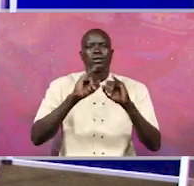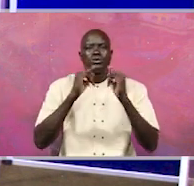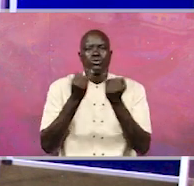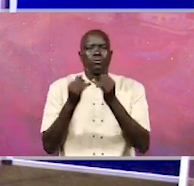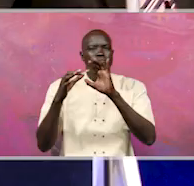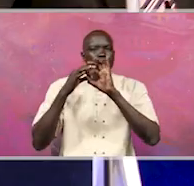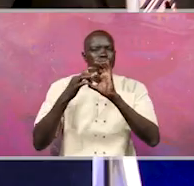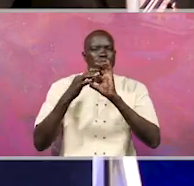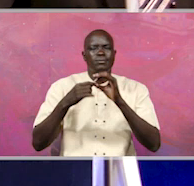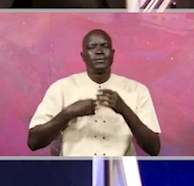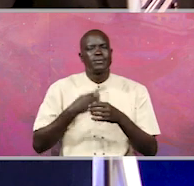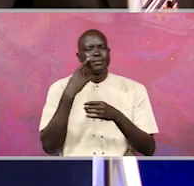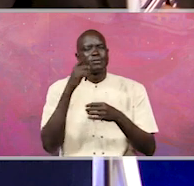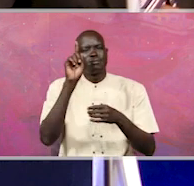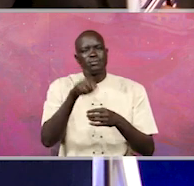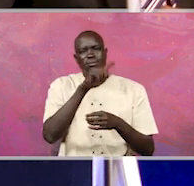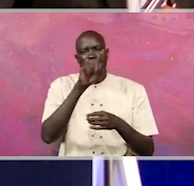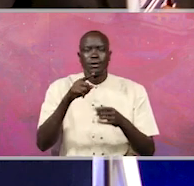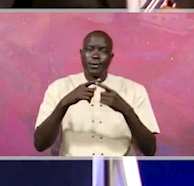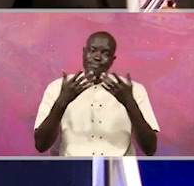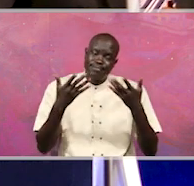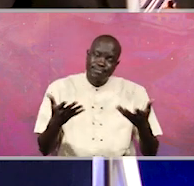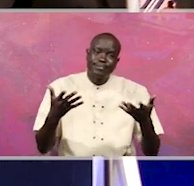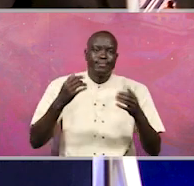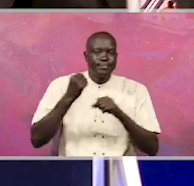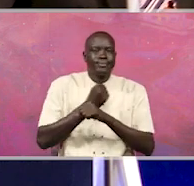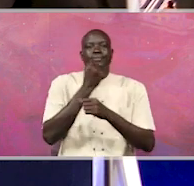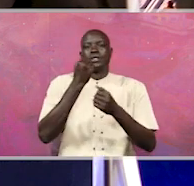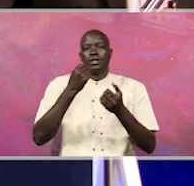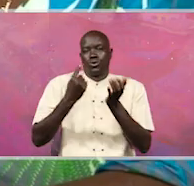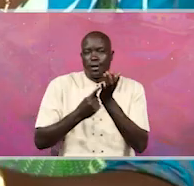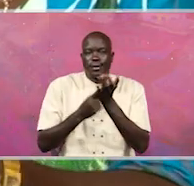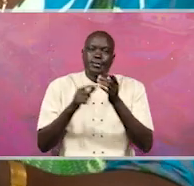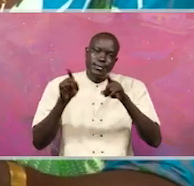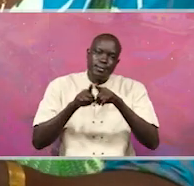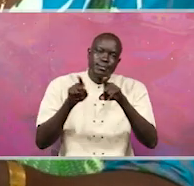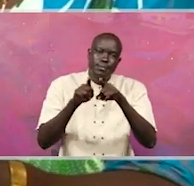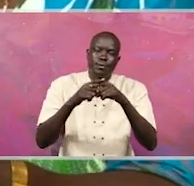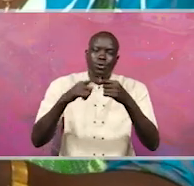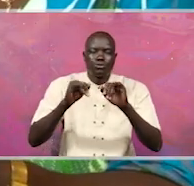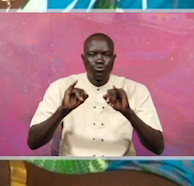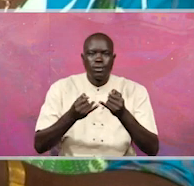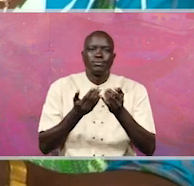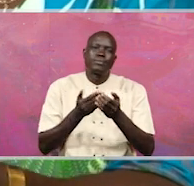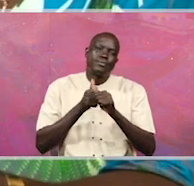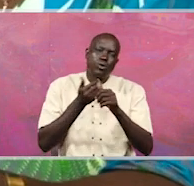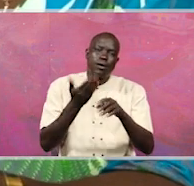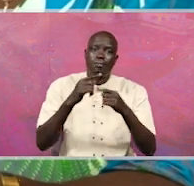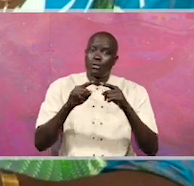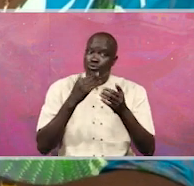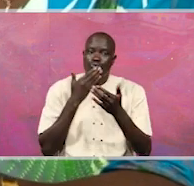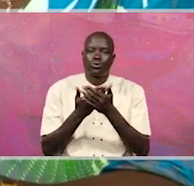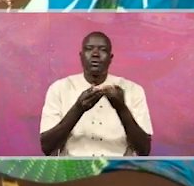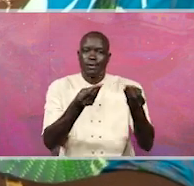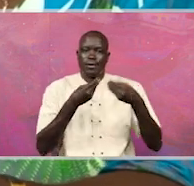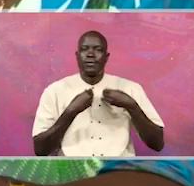that in itself very erroneous. But anyhow, this is our country, just keep following up. But also, give us that information. Give us the